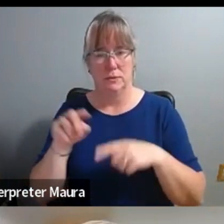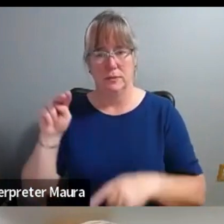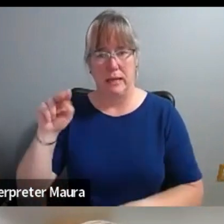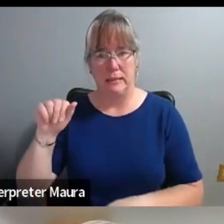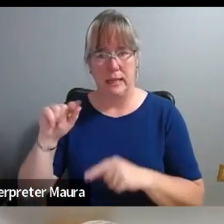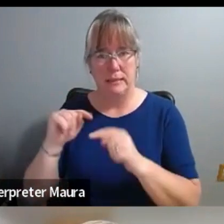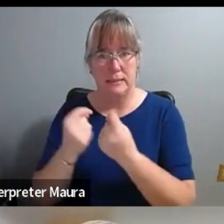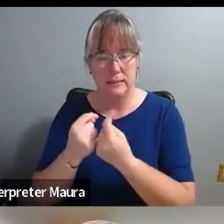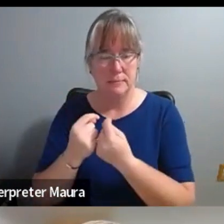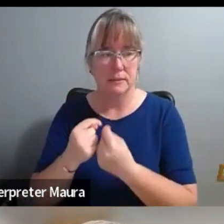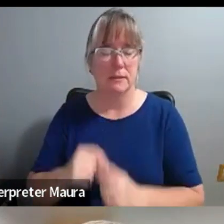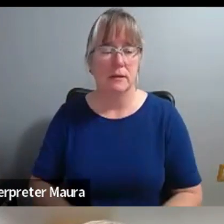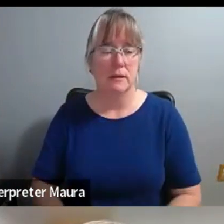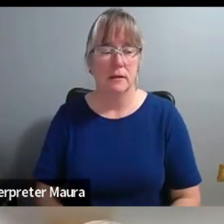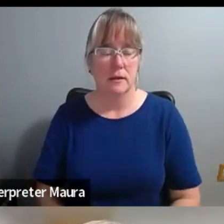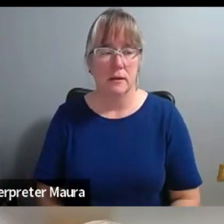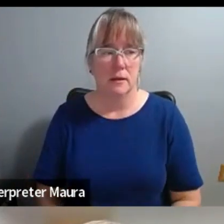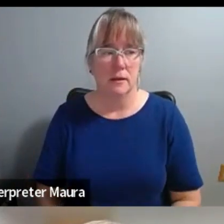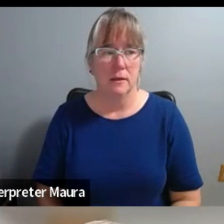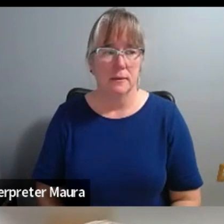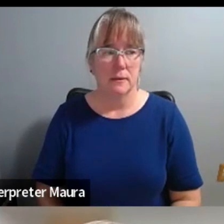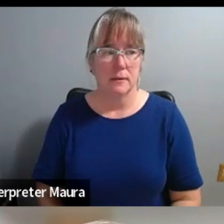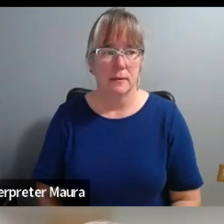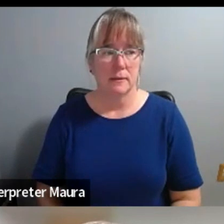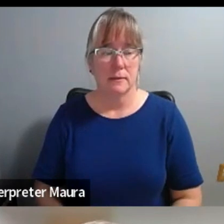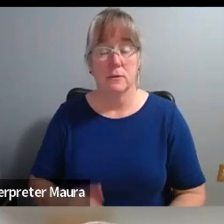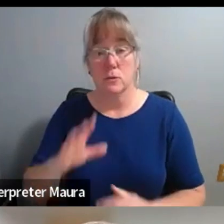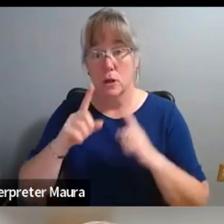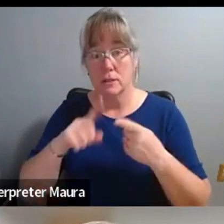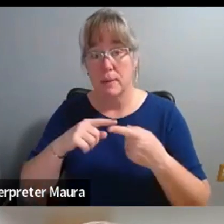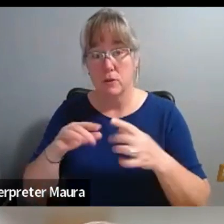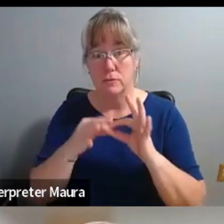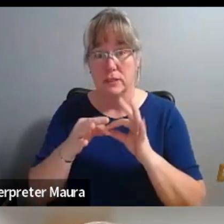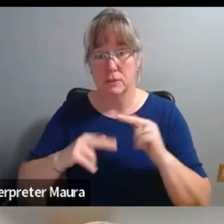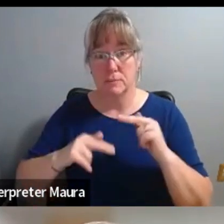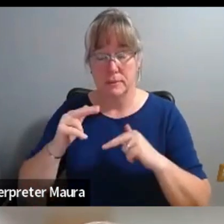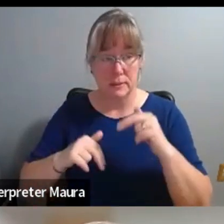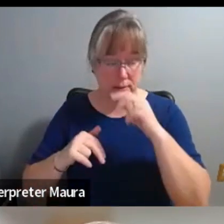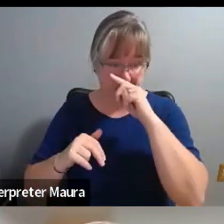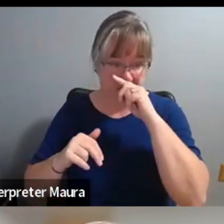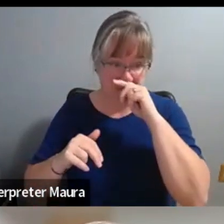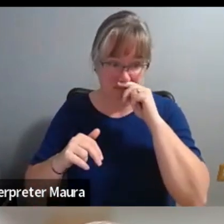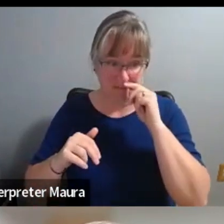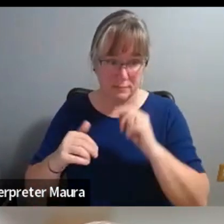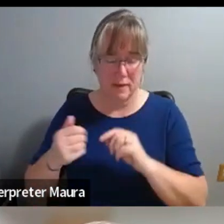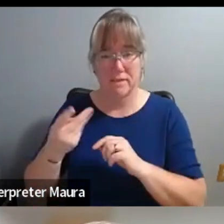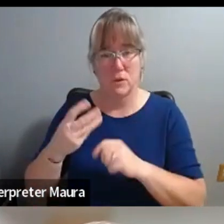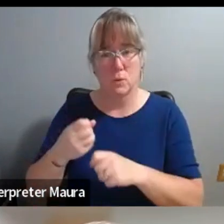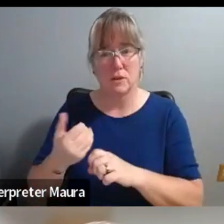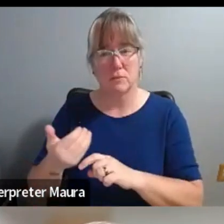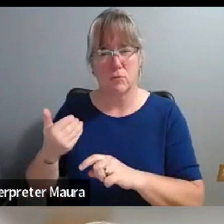first. And I know that you've talked a bit about the relationship building that happened over the years prior. But